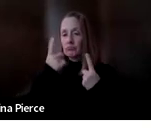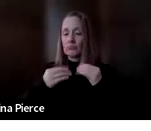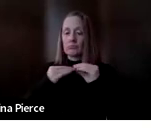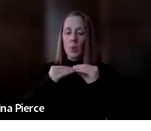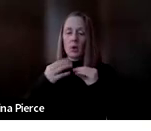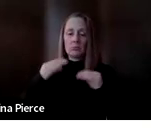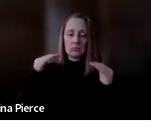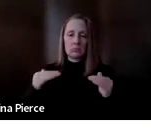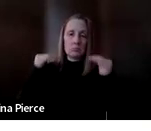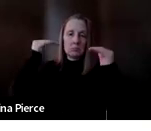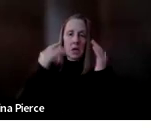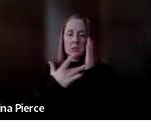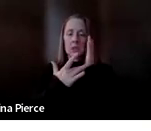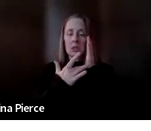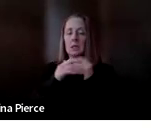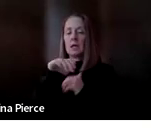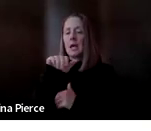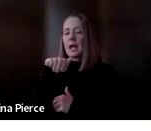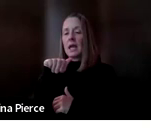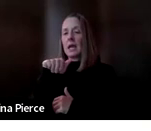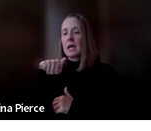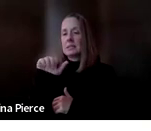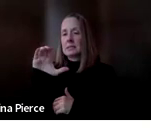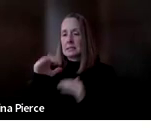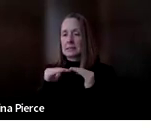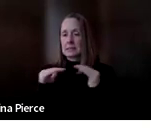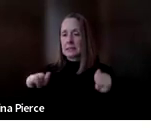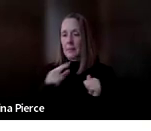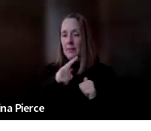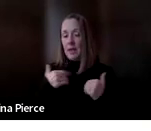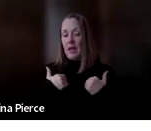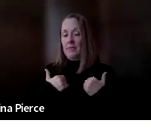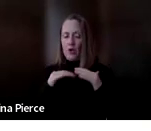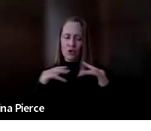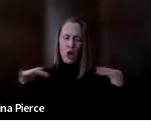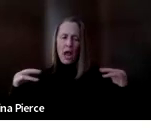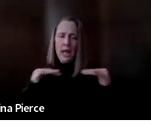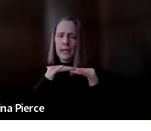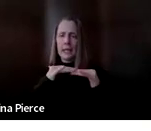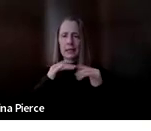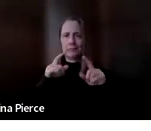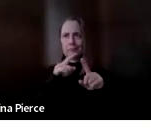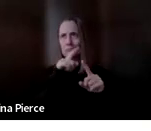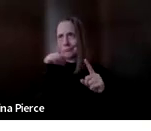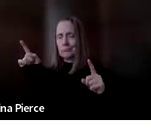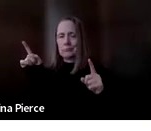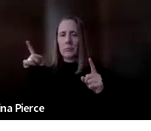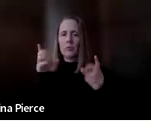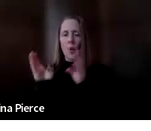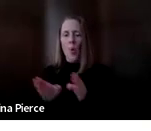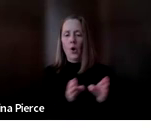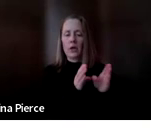AAC system is that they typically have a larger quantity and variety of organized words